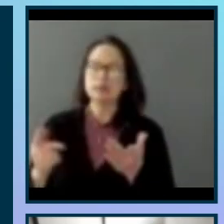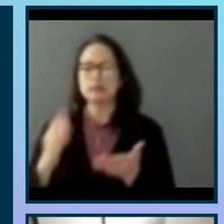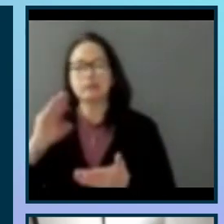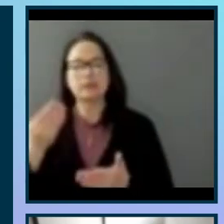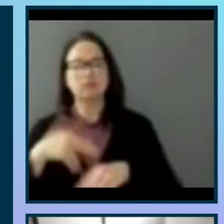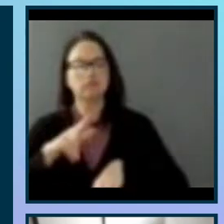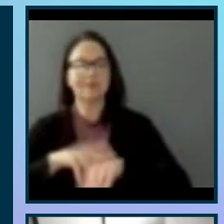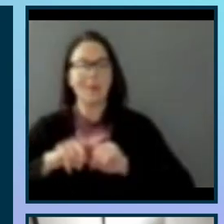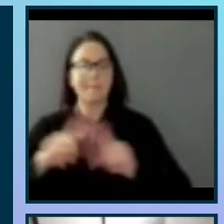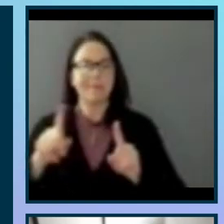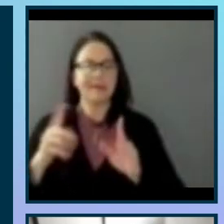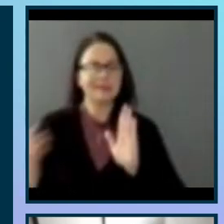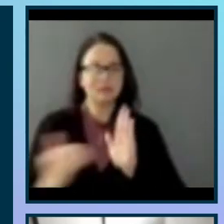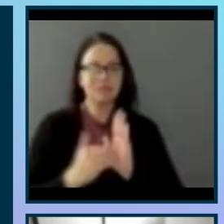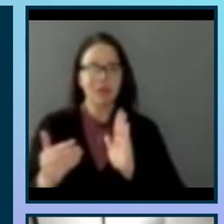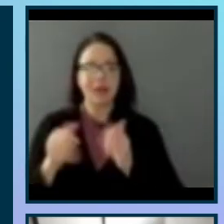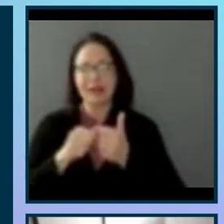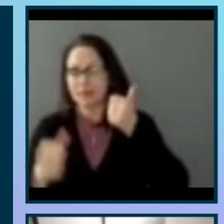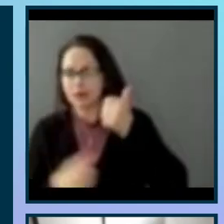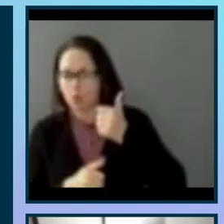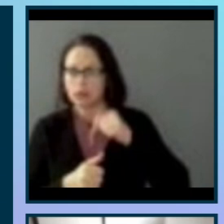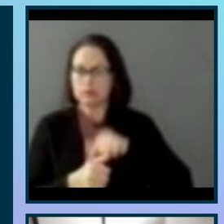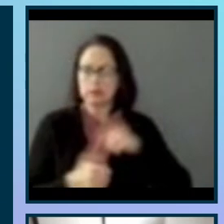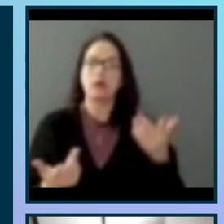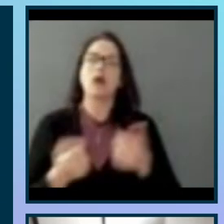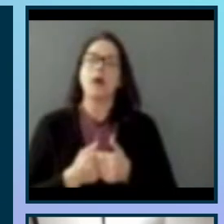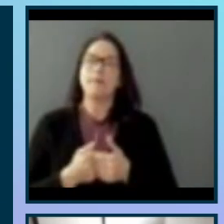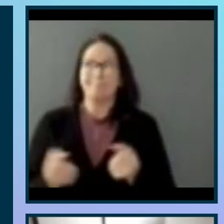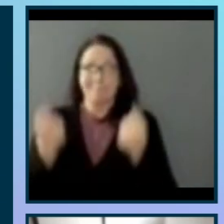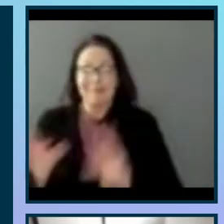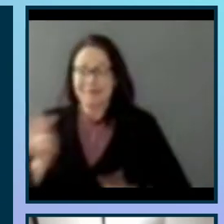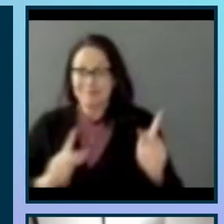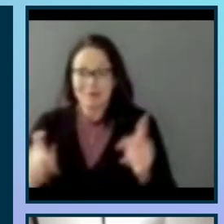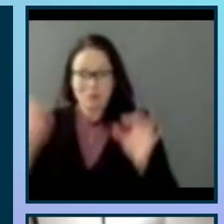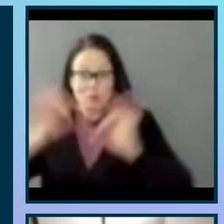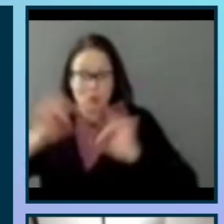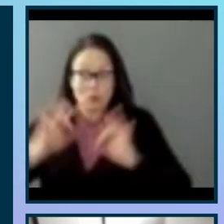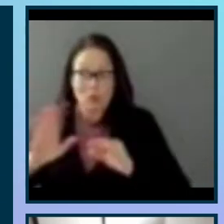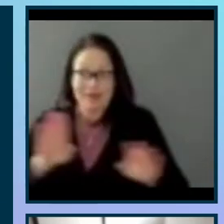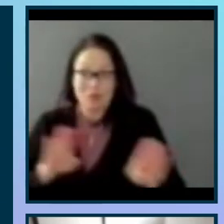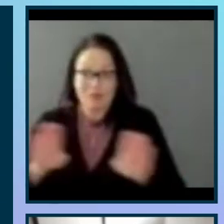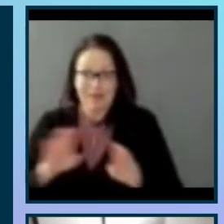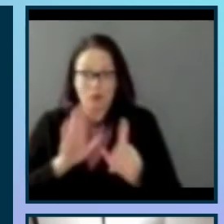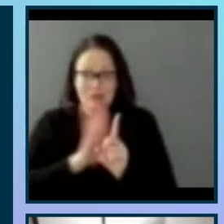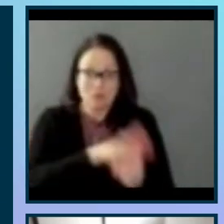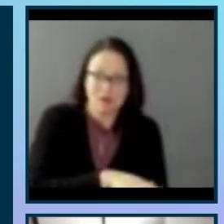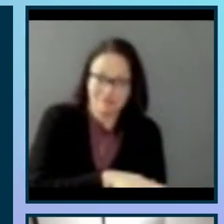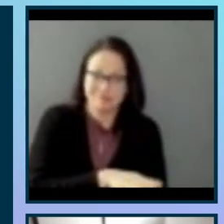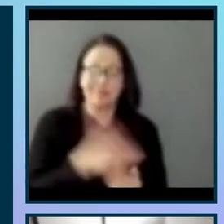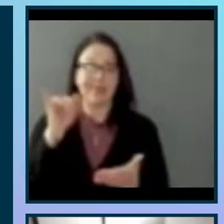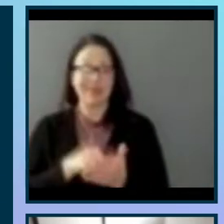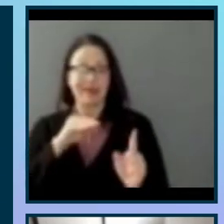Many well-intended people are unaware that their actions are oppressive. Oppression affects both the oppressed and the